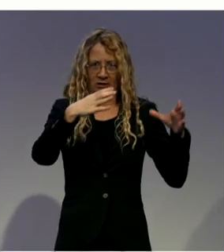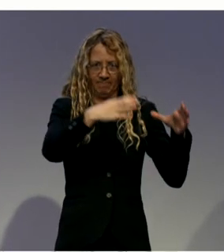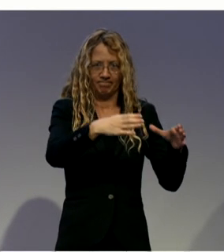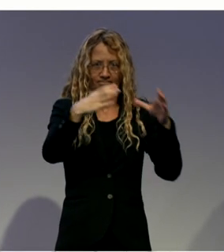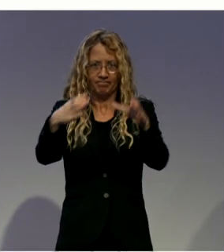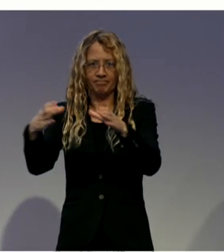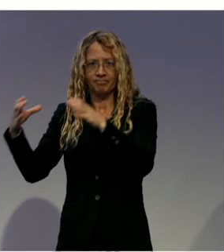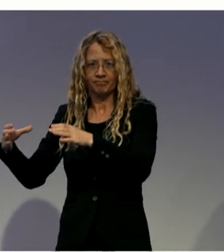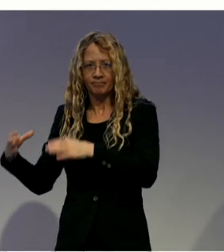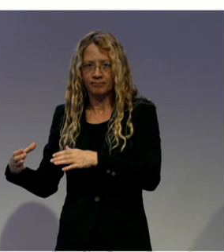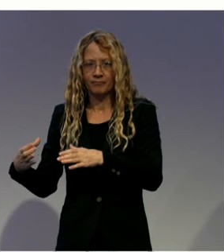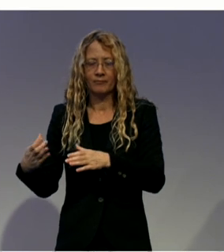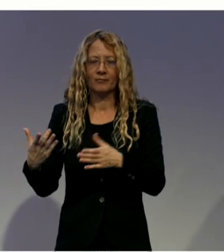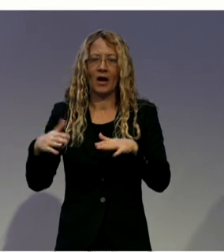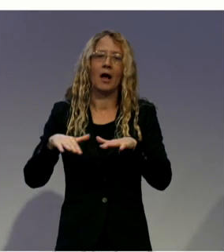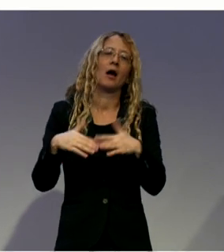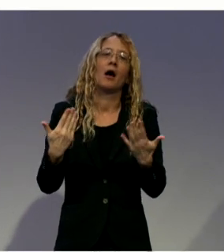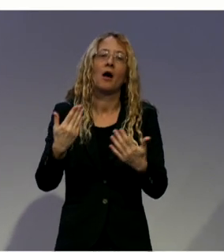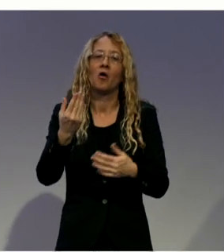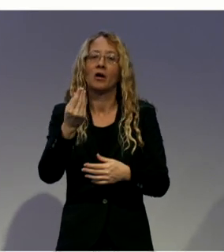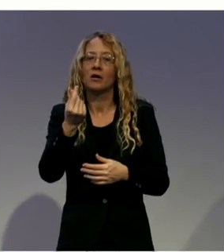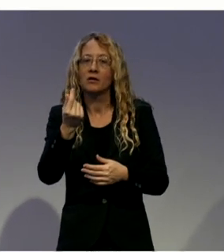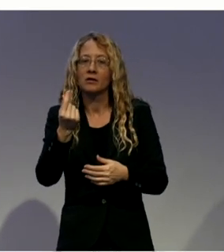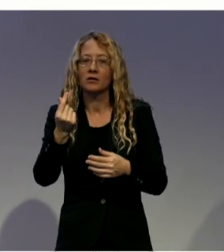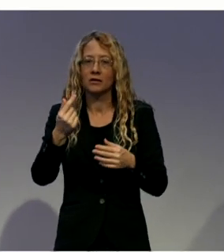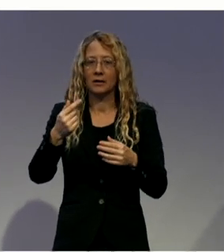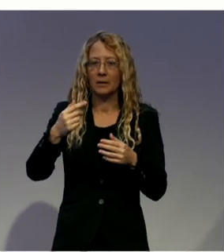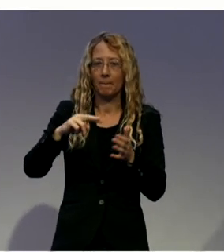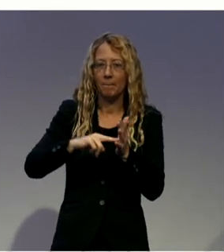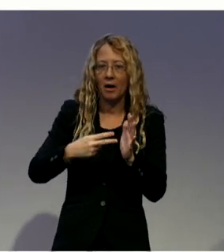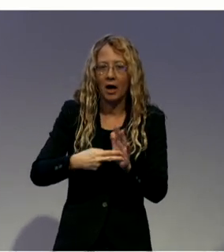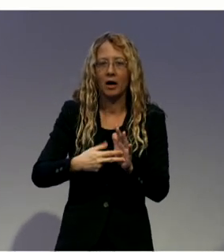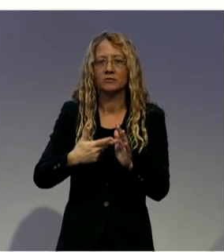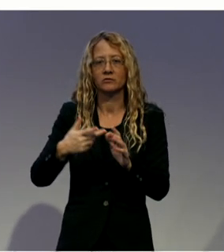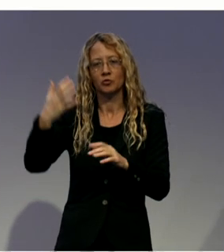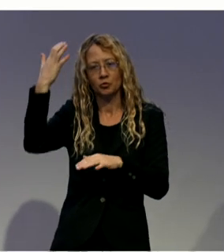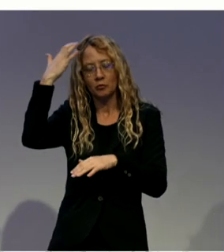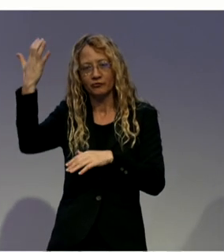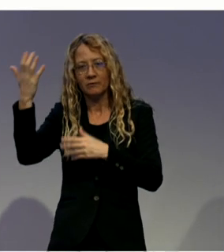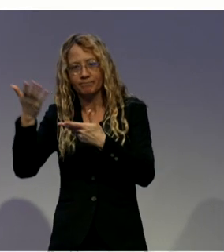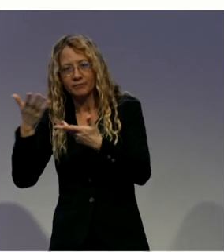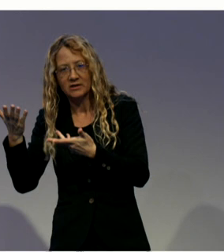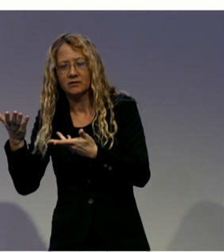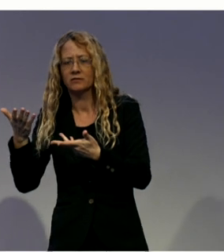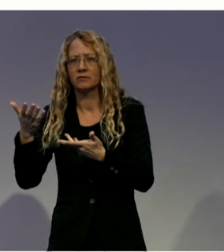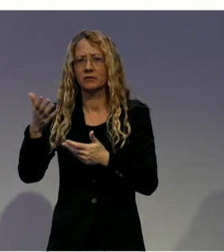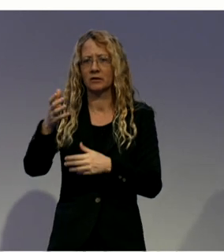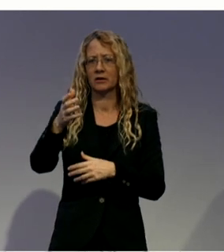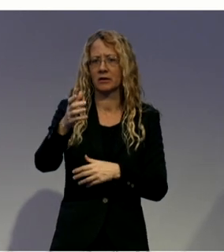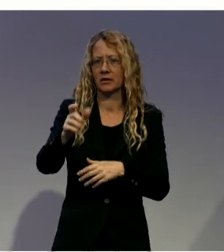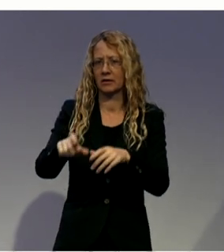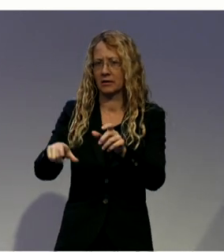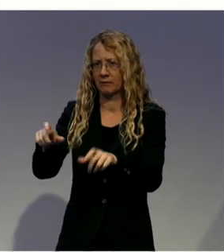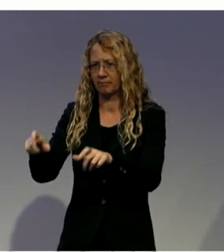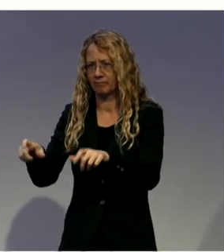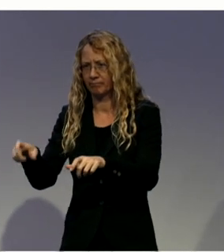government consultation, and persons with disabilities benefits adjudication. We also have a number of time-limited programs